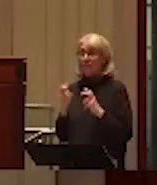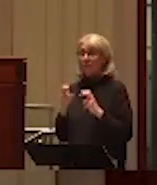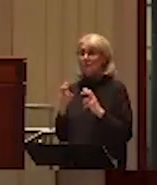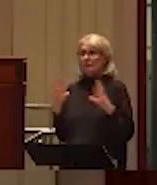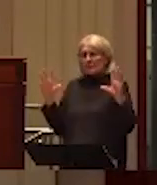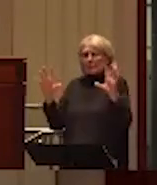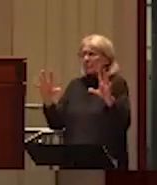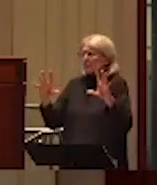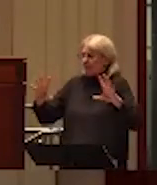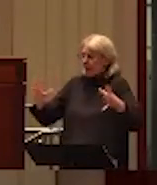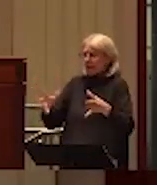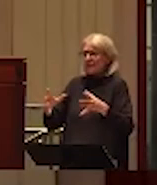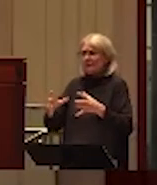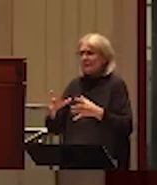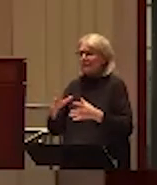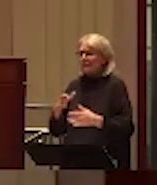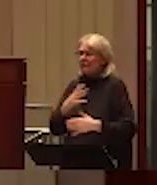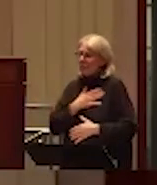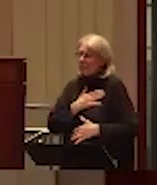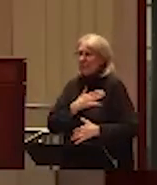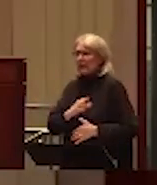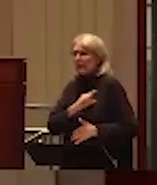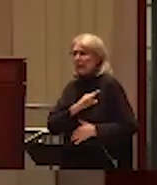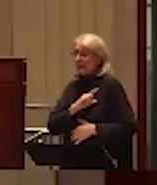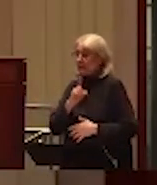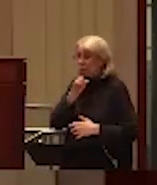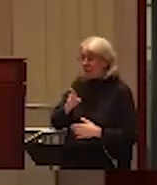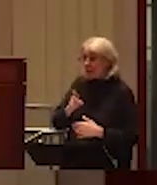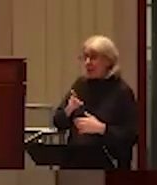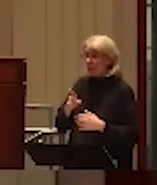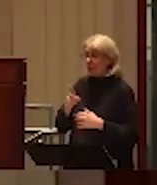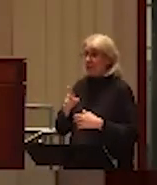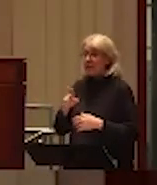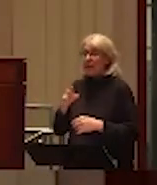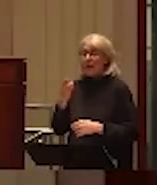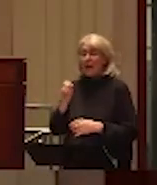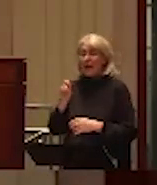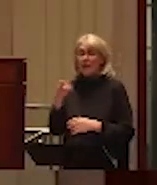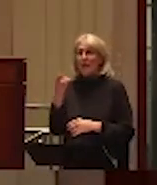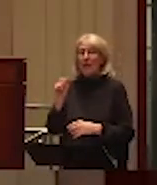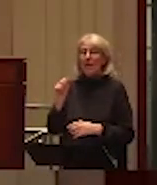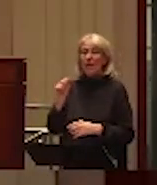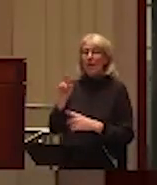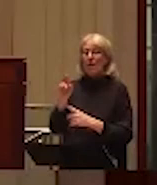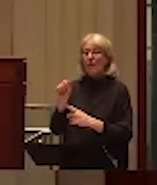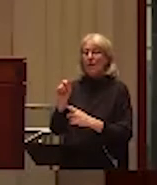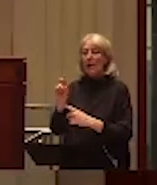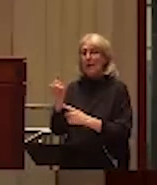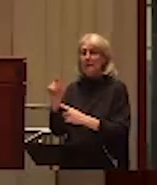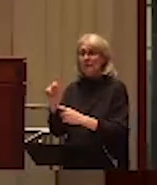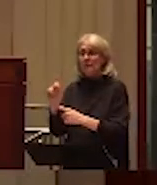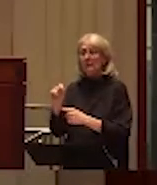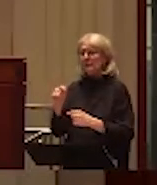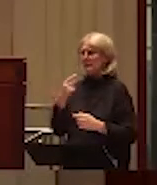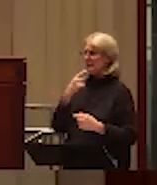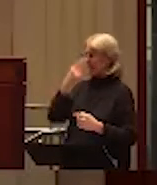we should support or actually reject. Like, Hannah Rurant rejected it, as she didn't think all